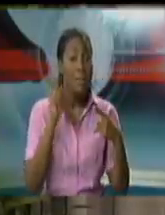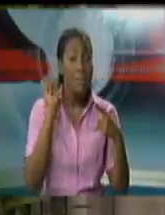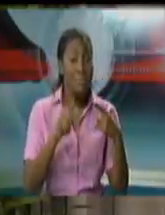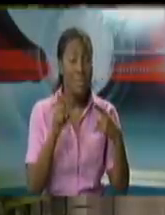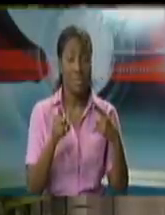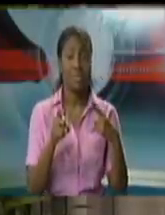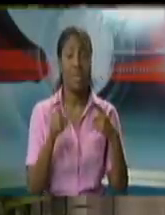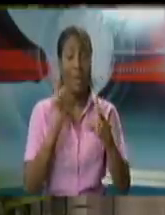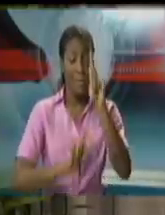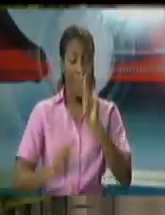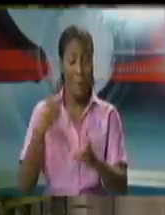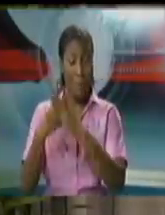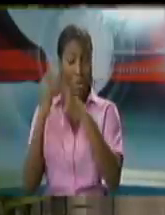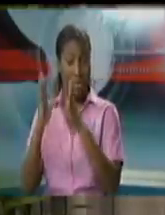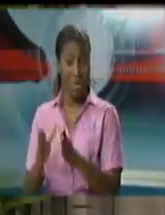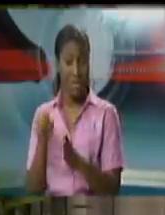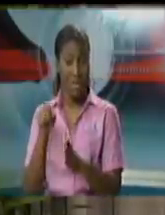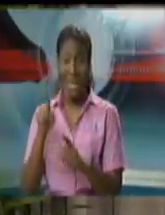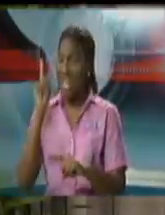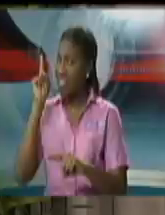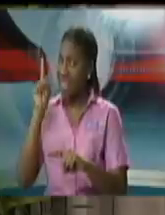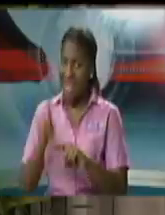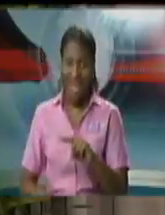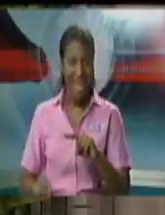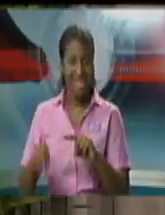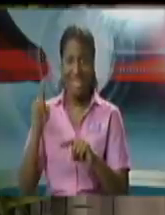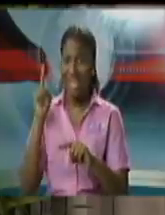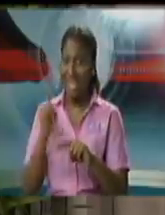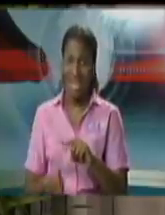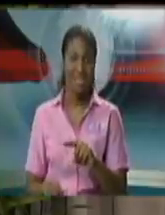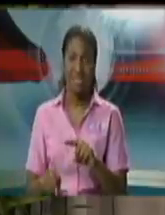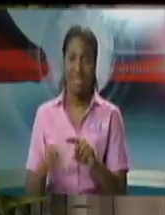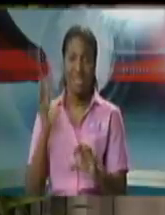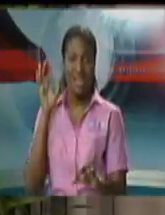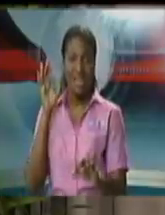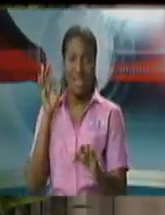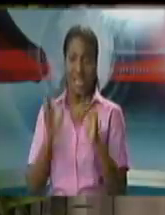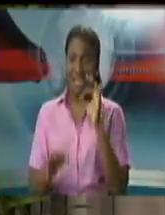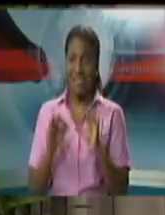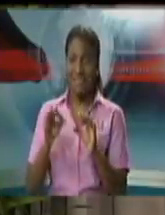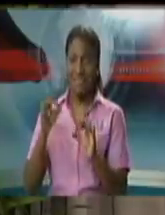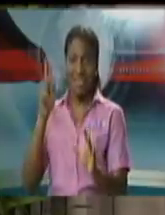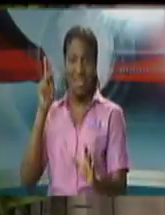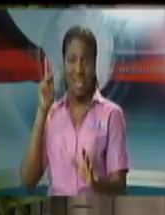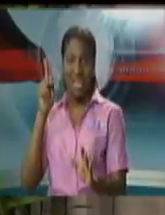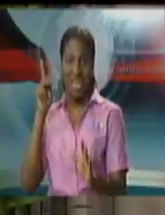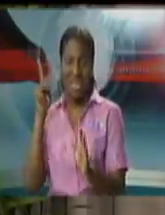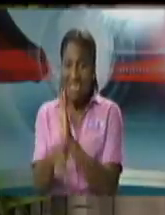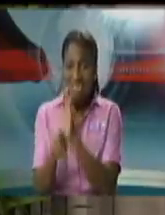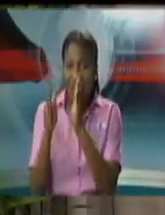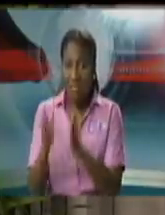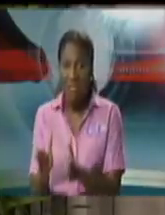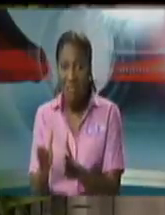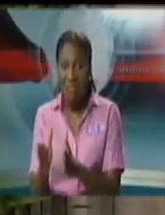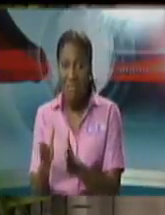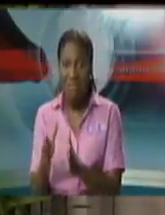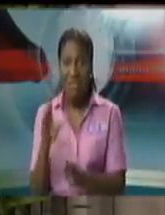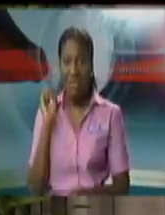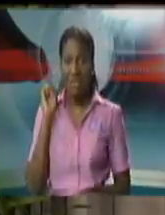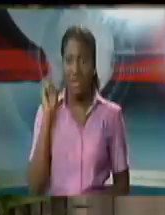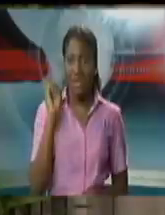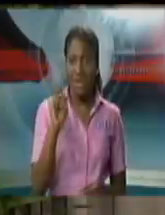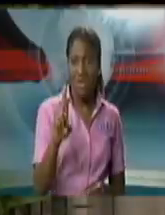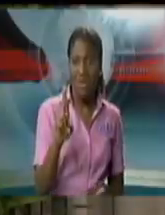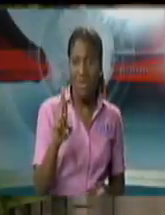these persons cannot be in the category of offenses, serious offenses such as offenses